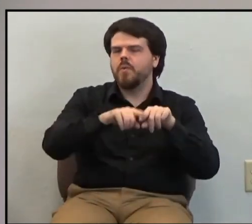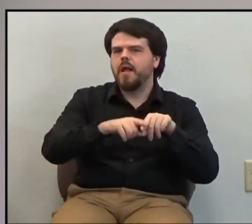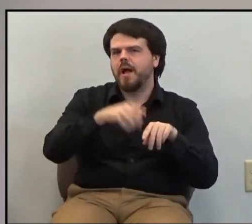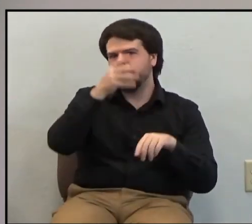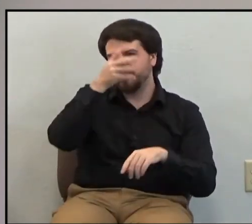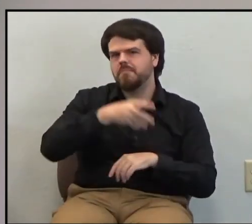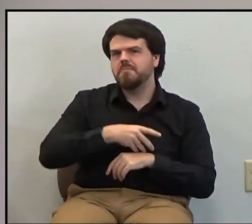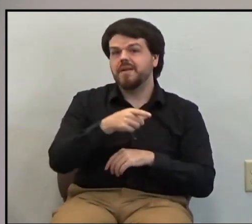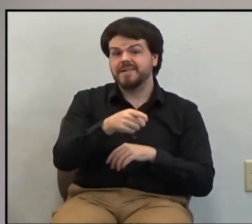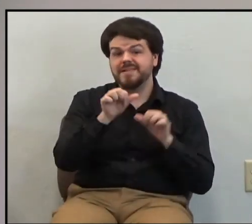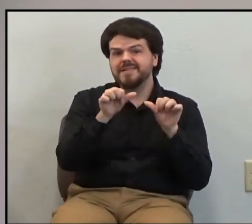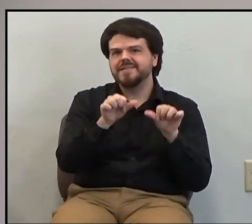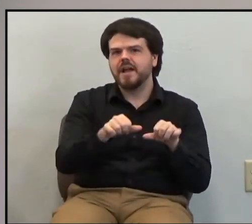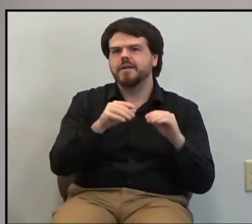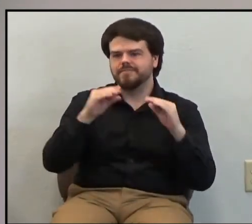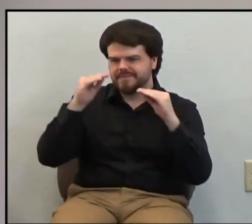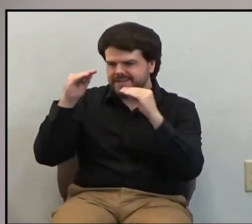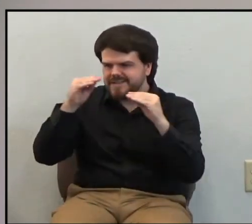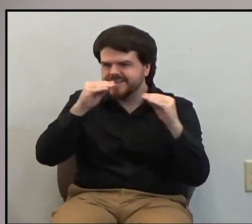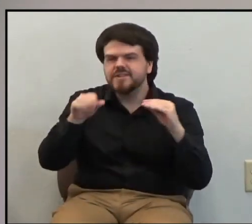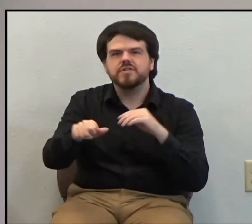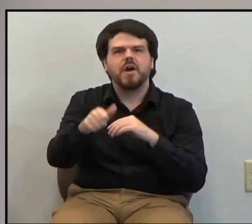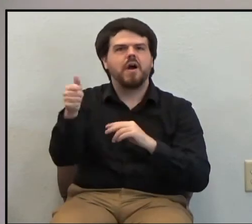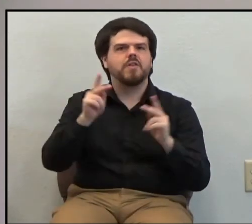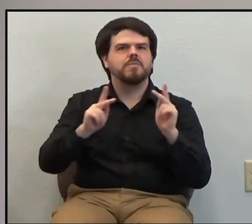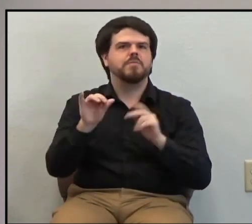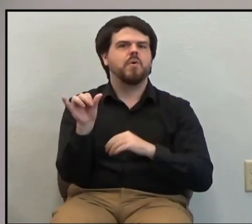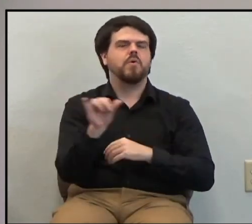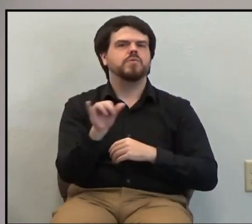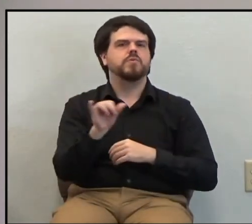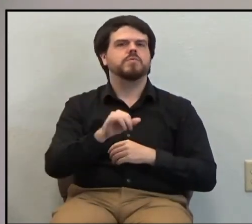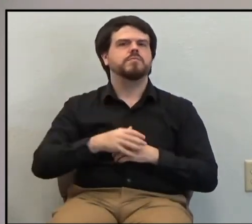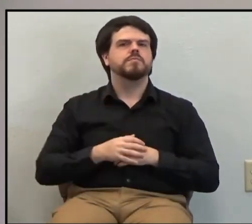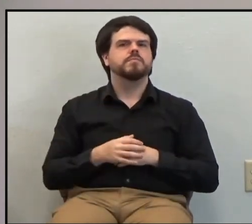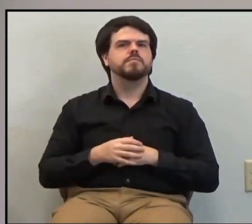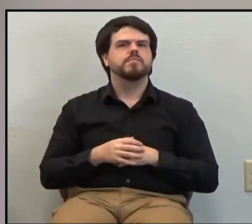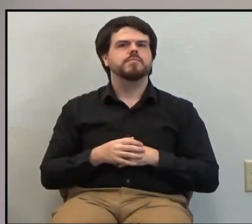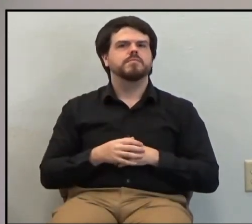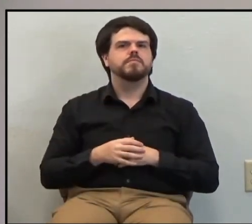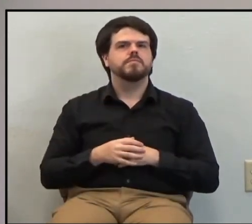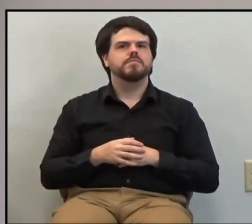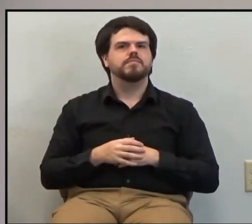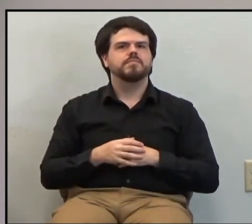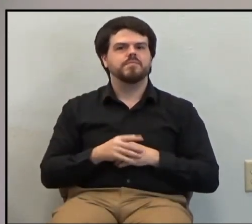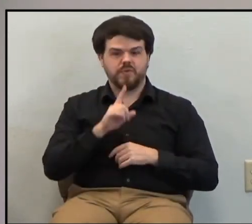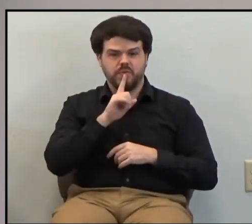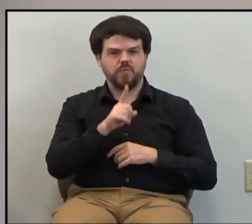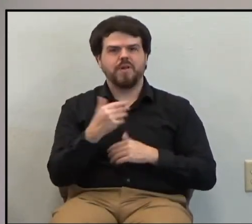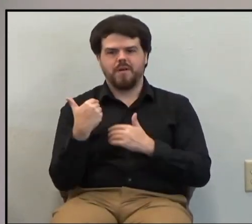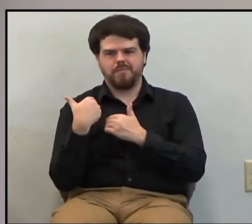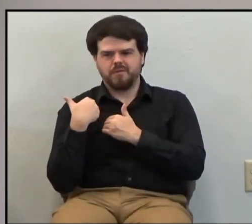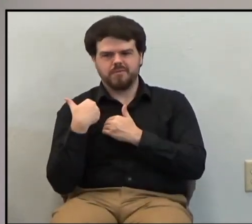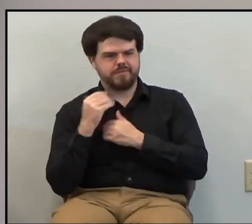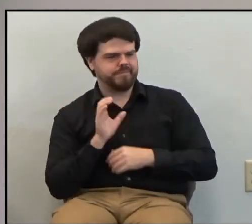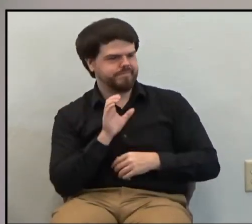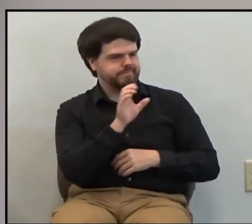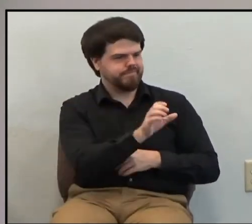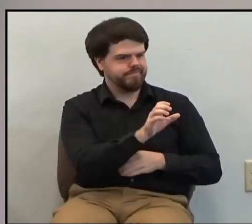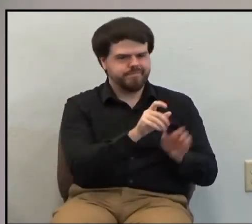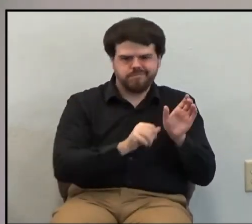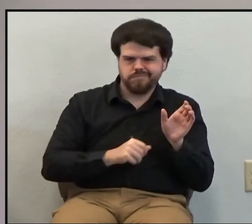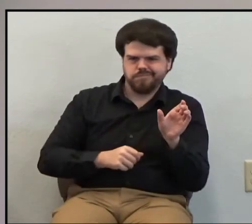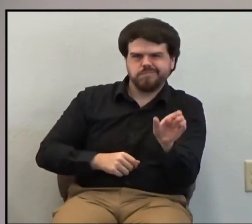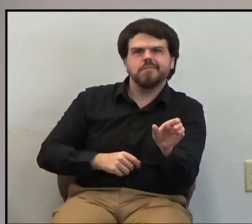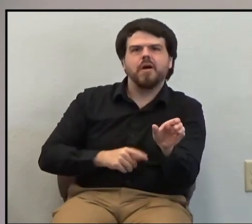who will be able to teach others also. Pass the torch, Timothy, says Paul. The work